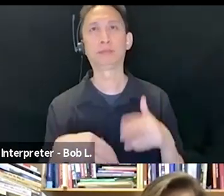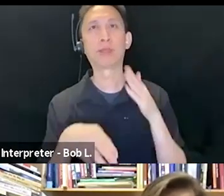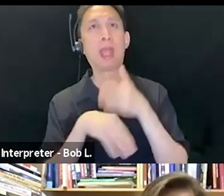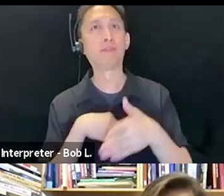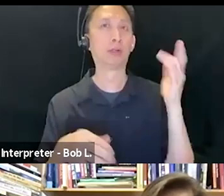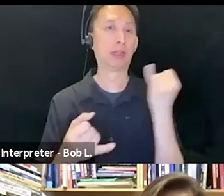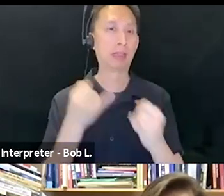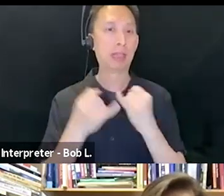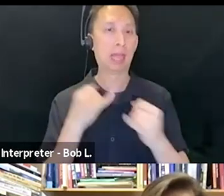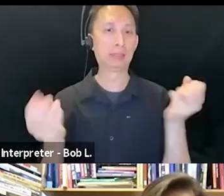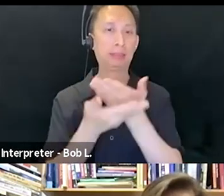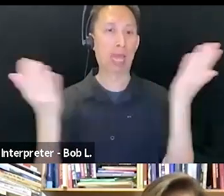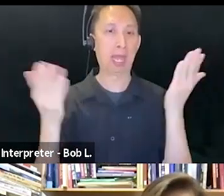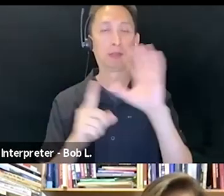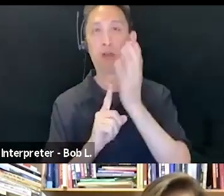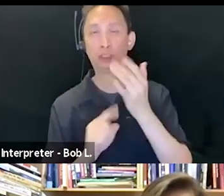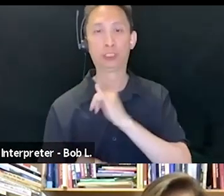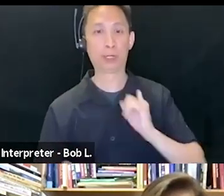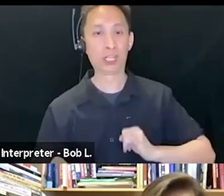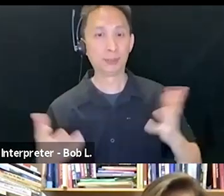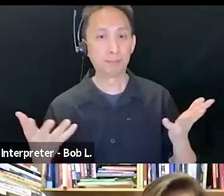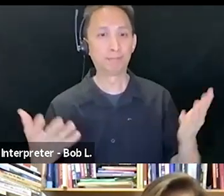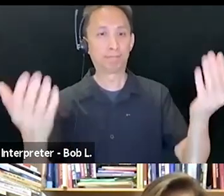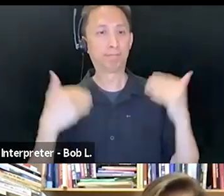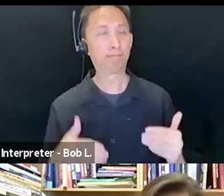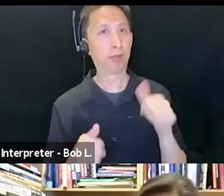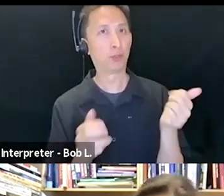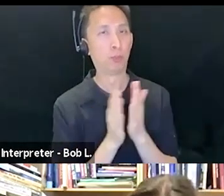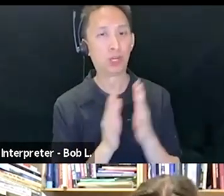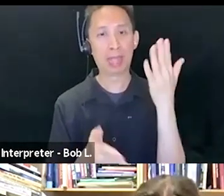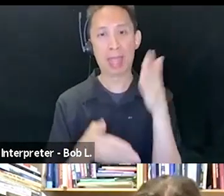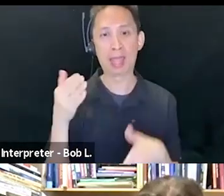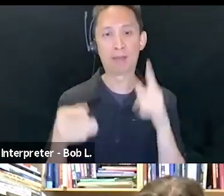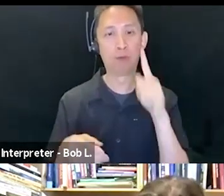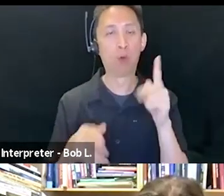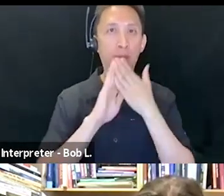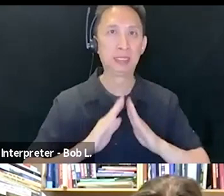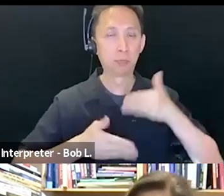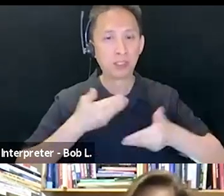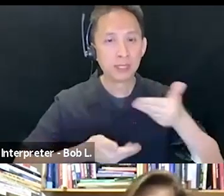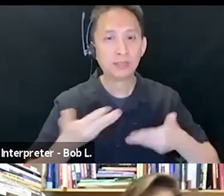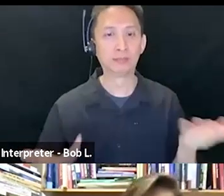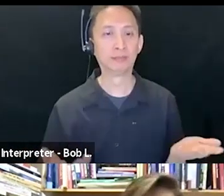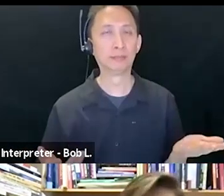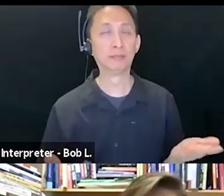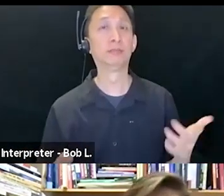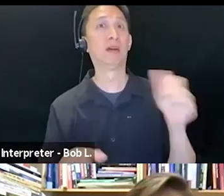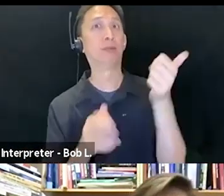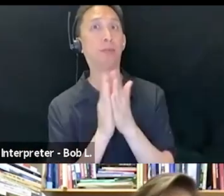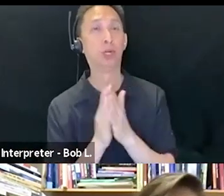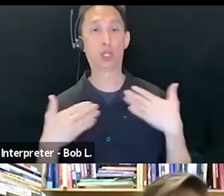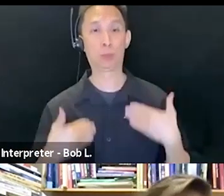end of the peace process, and to humanism and democratic criticism. Not to mention additional work